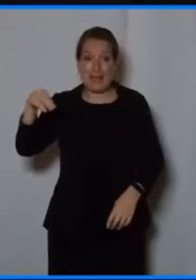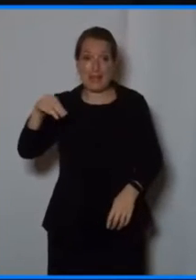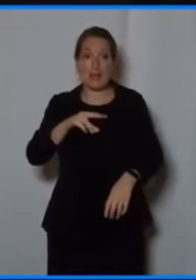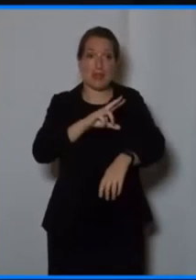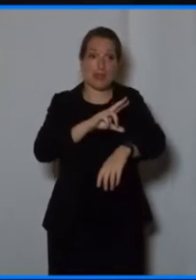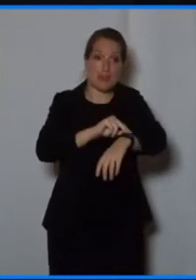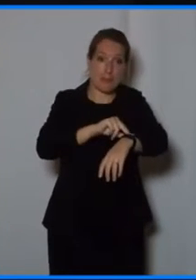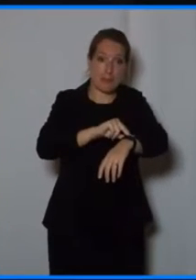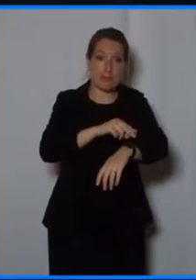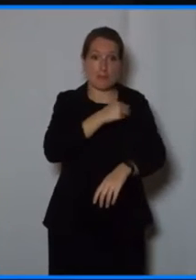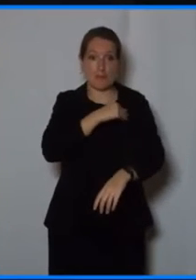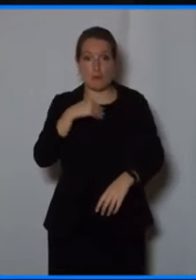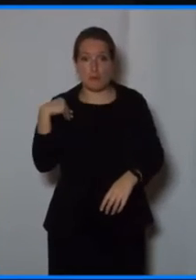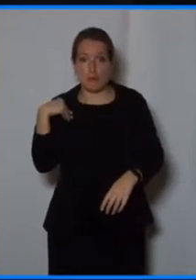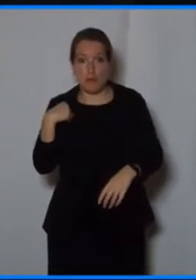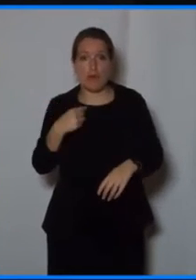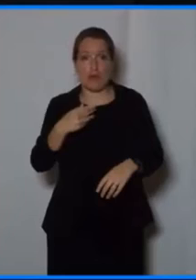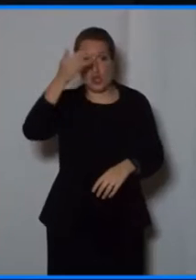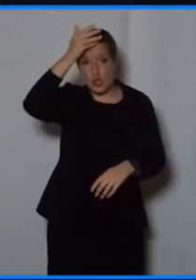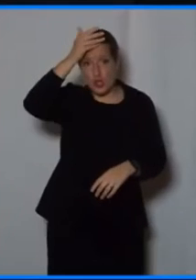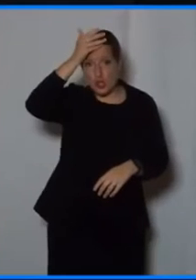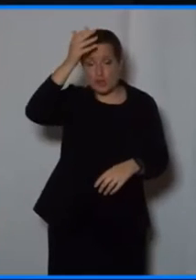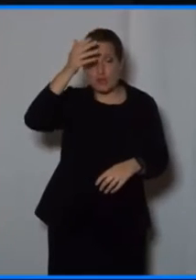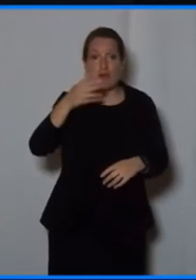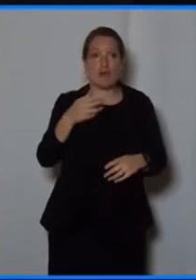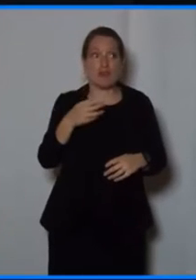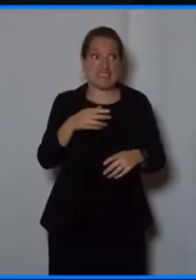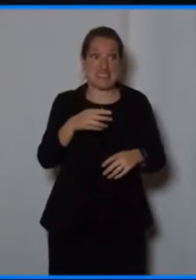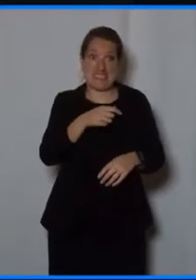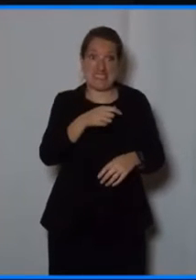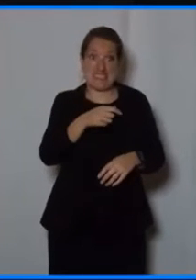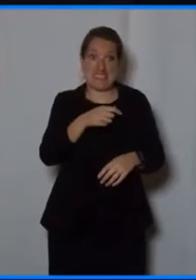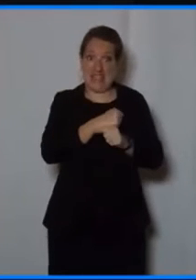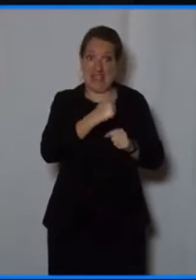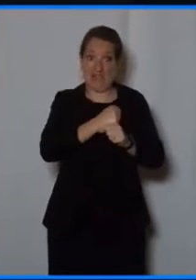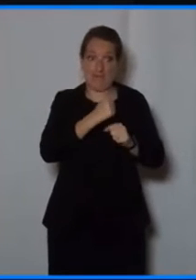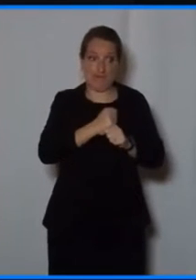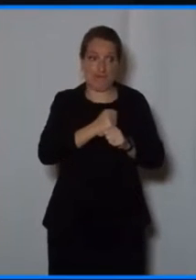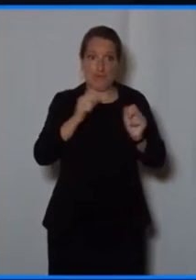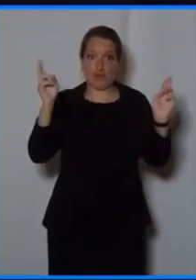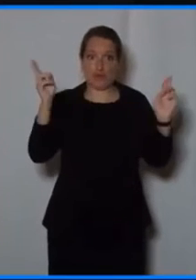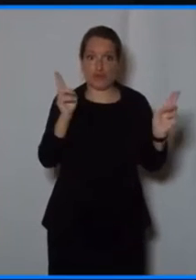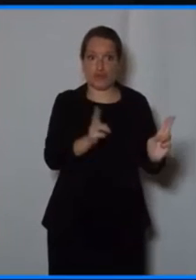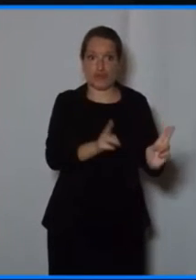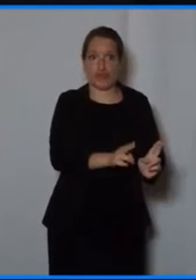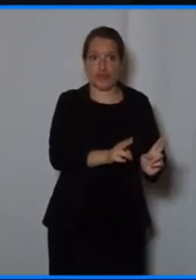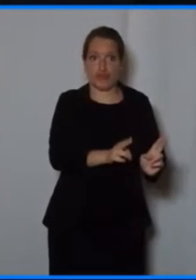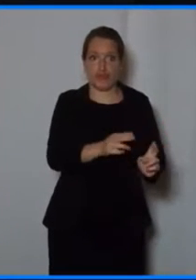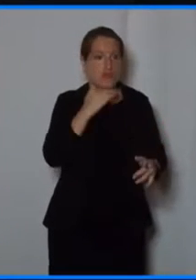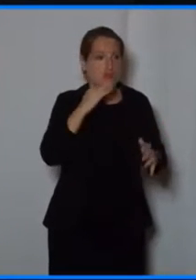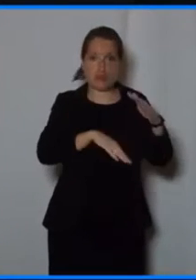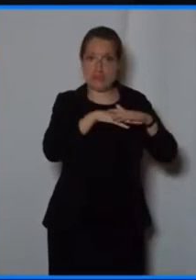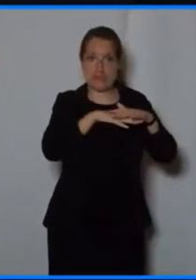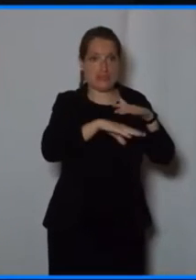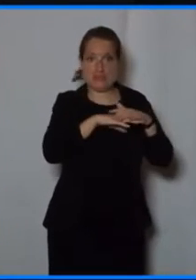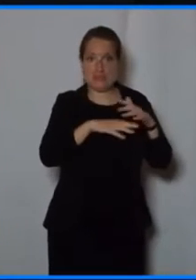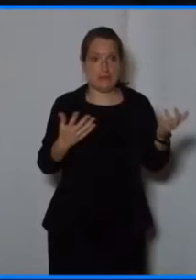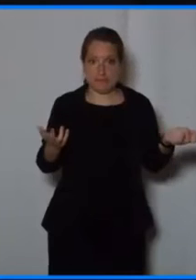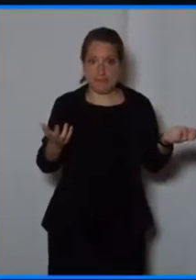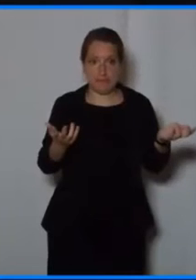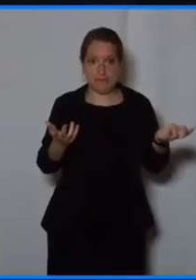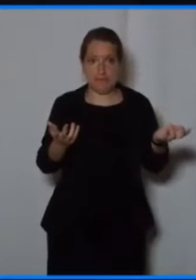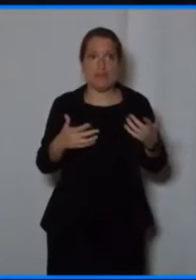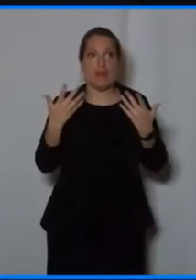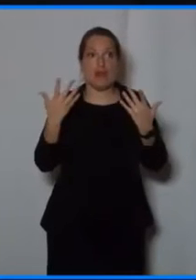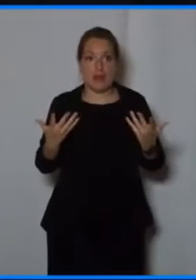in connection with digitization of society, one obvious possible response, of course, is to have more